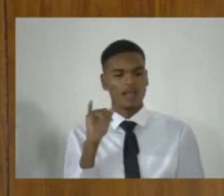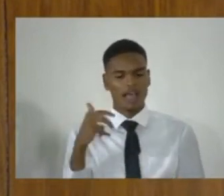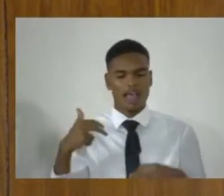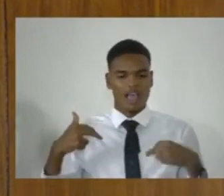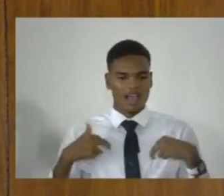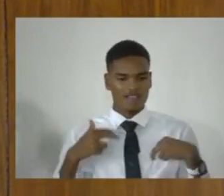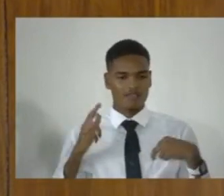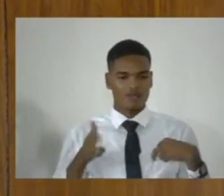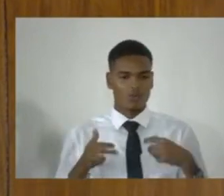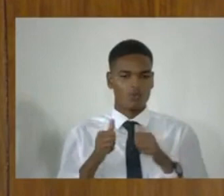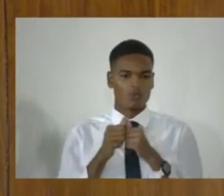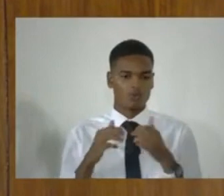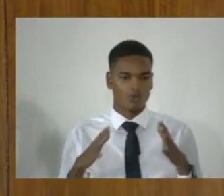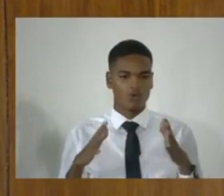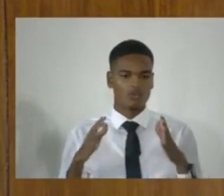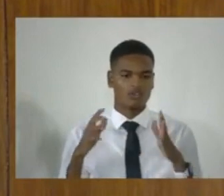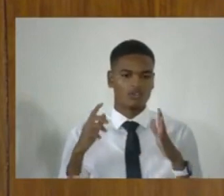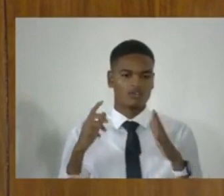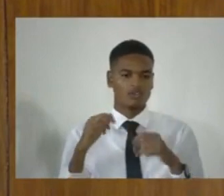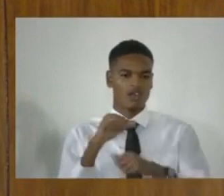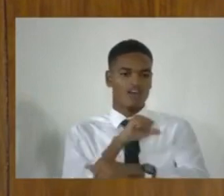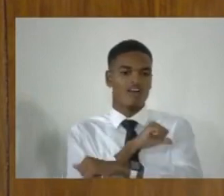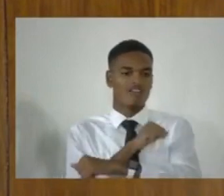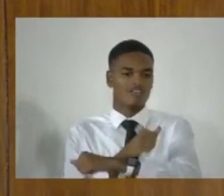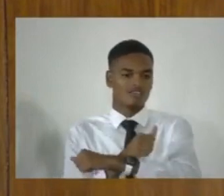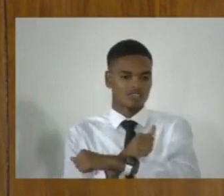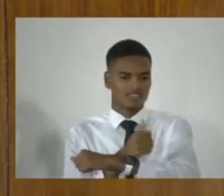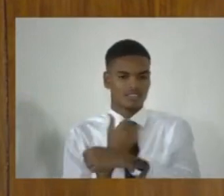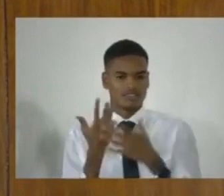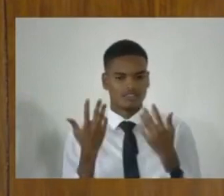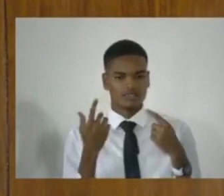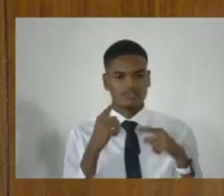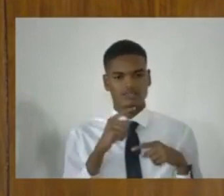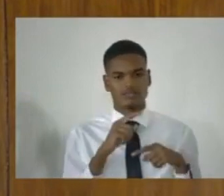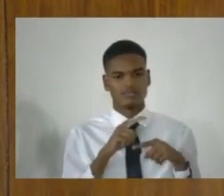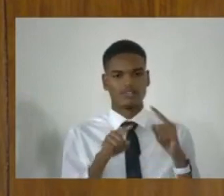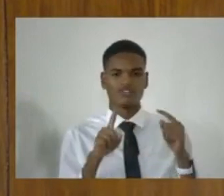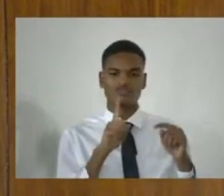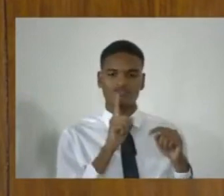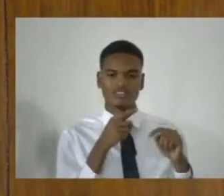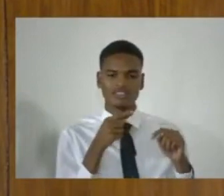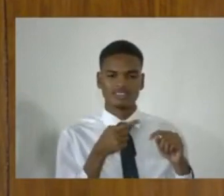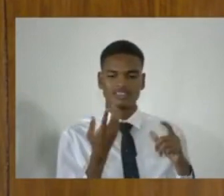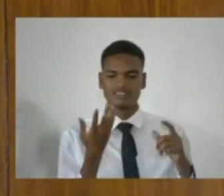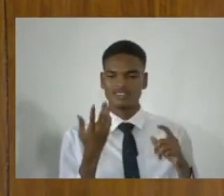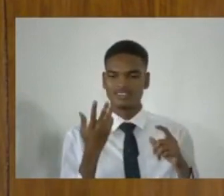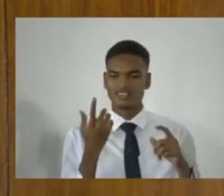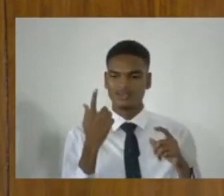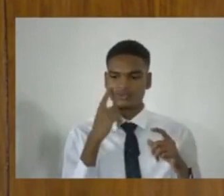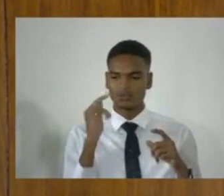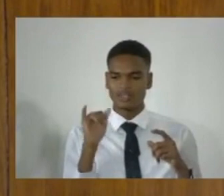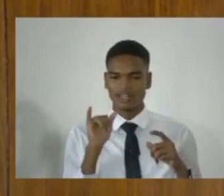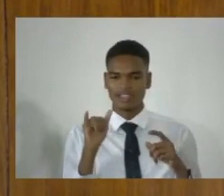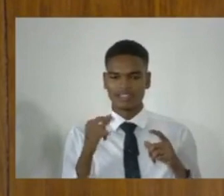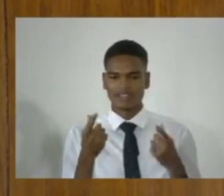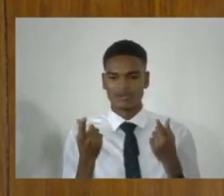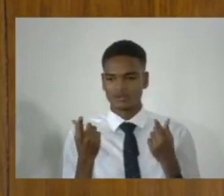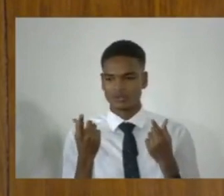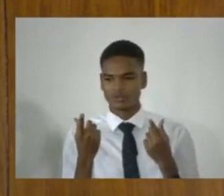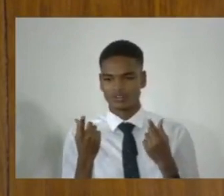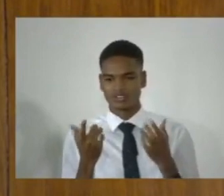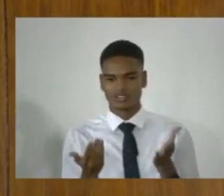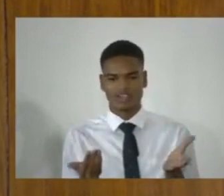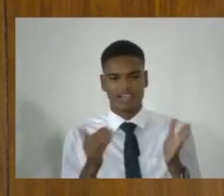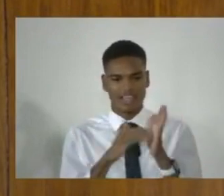without an authorization. In a sense, it is duplicative of Clause 5